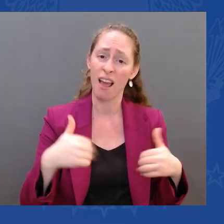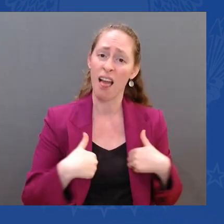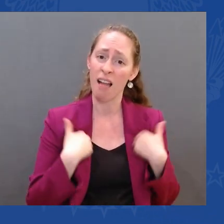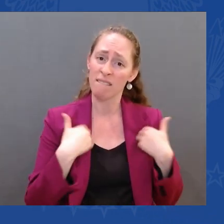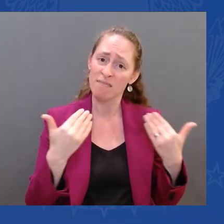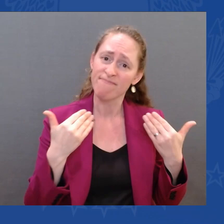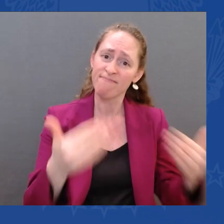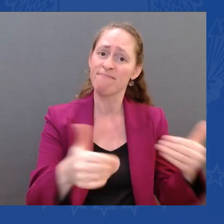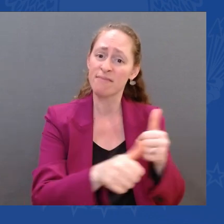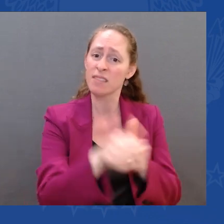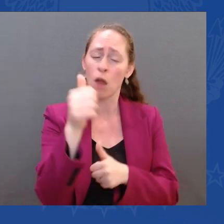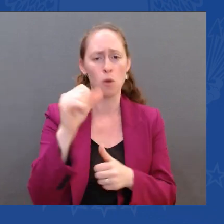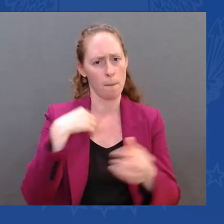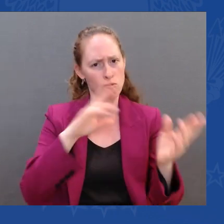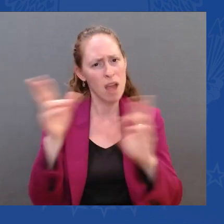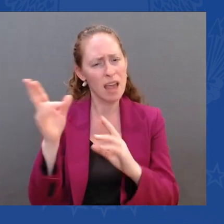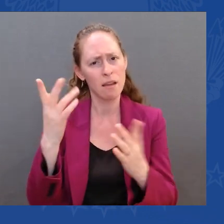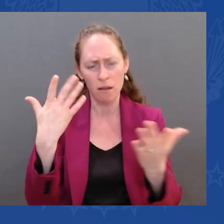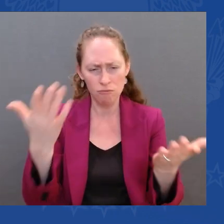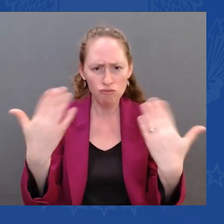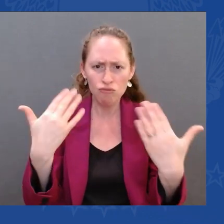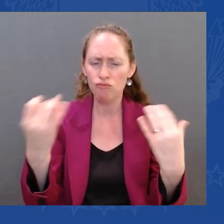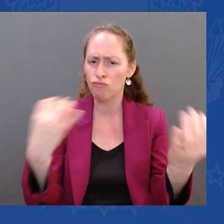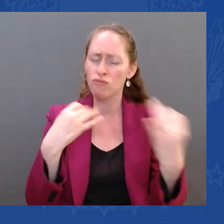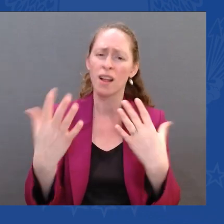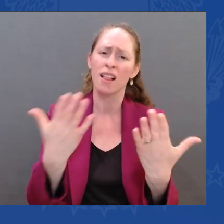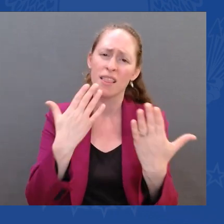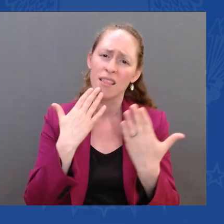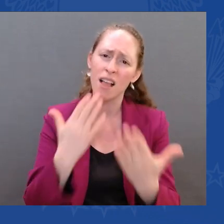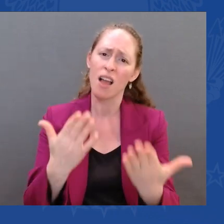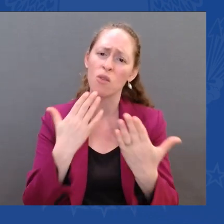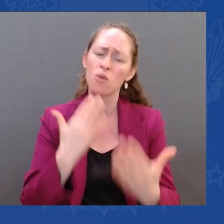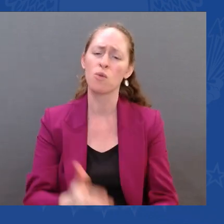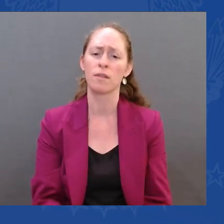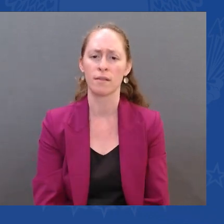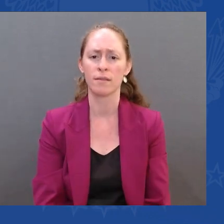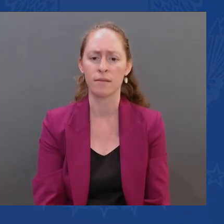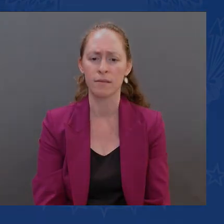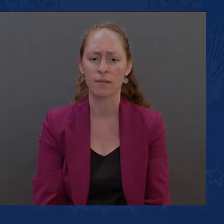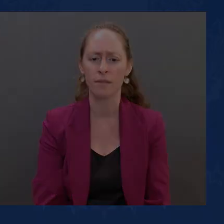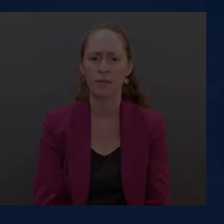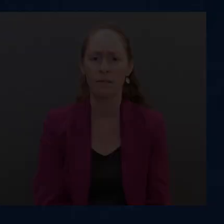to tell me. And I'm sure you're going to tell me no hurricanes this year. Thank you.